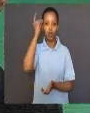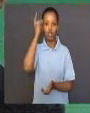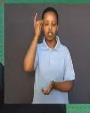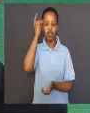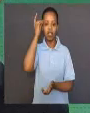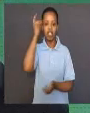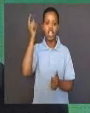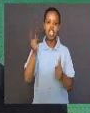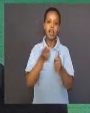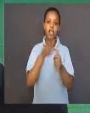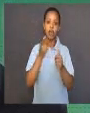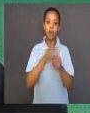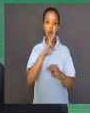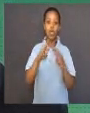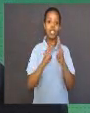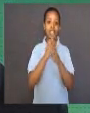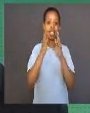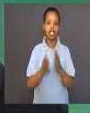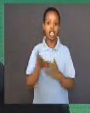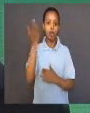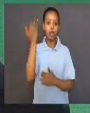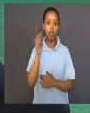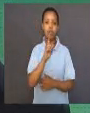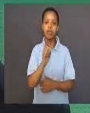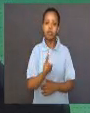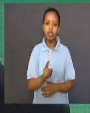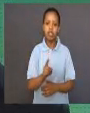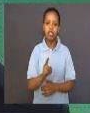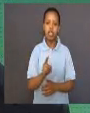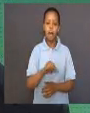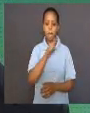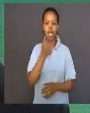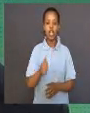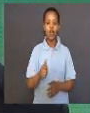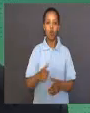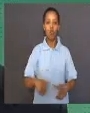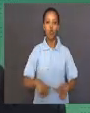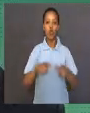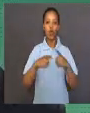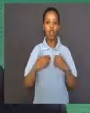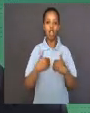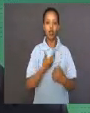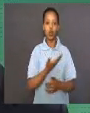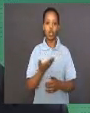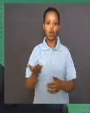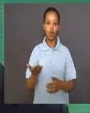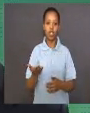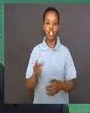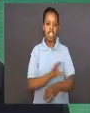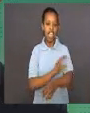first scientist to state that all living things were made of cells.